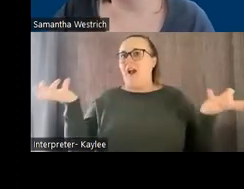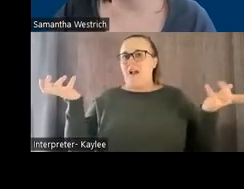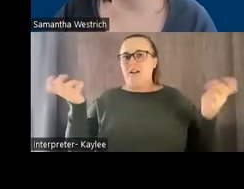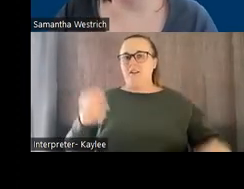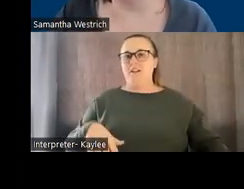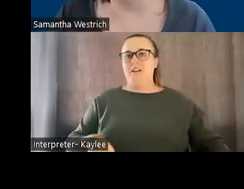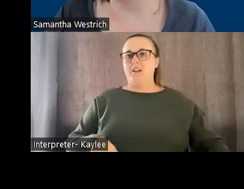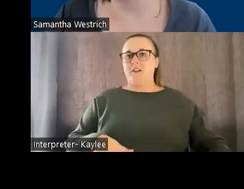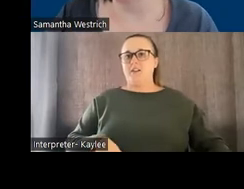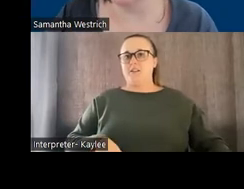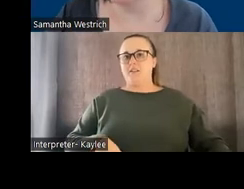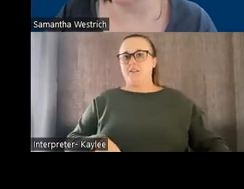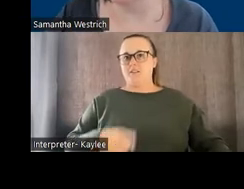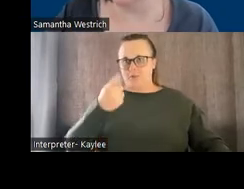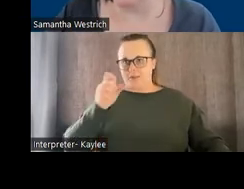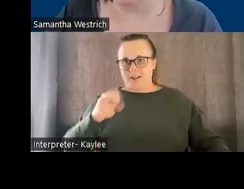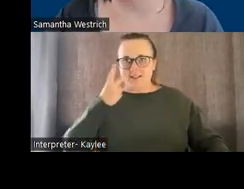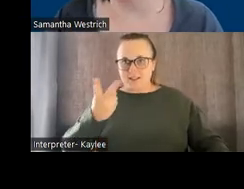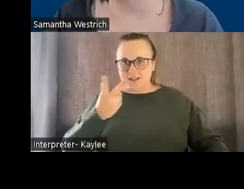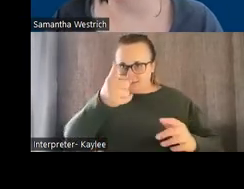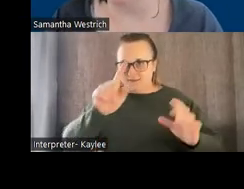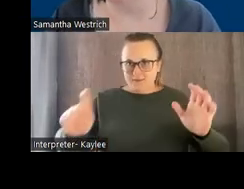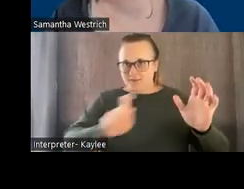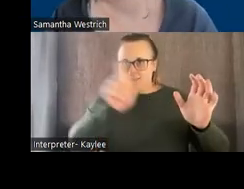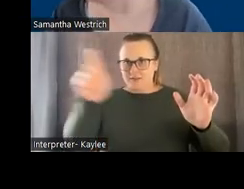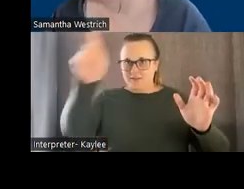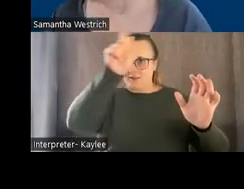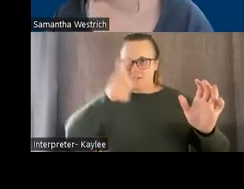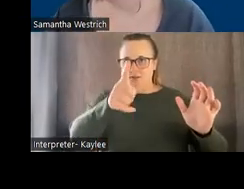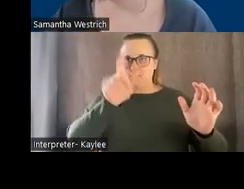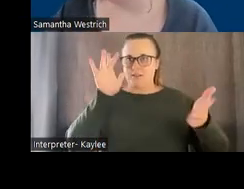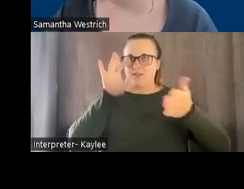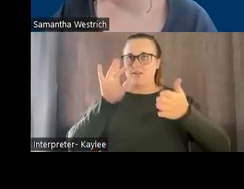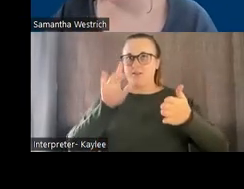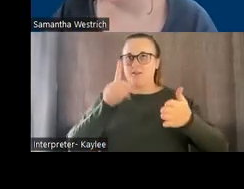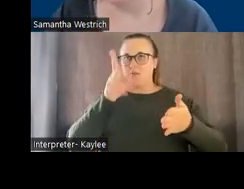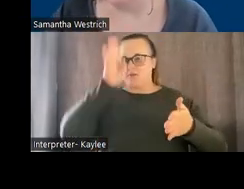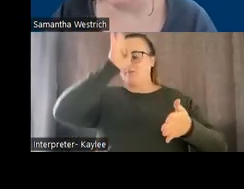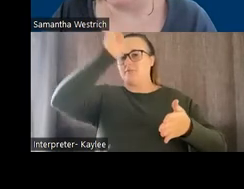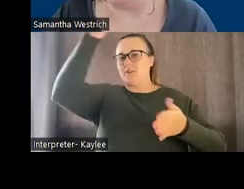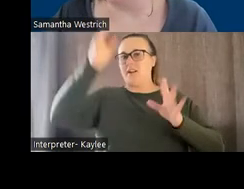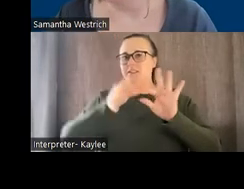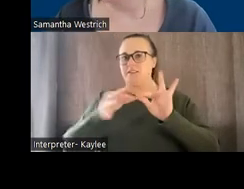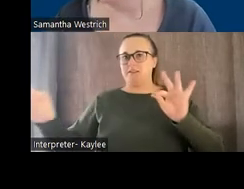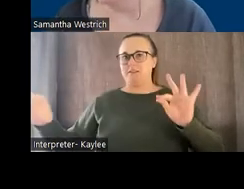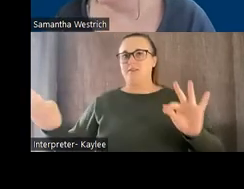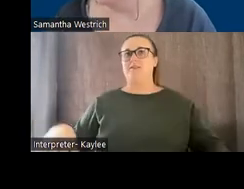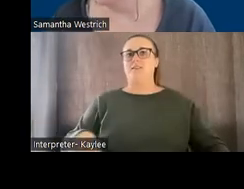interacts like a dynamic display. So I'll just go ahead and model a sentence. So we'll say, I